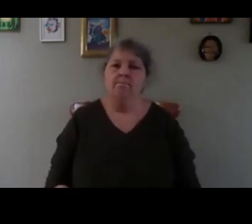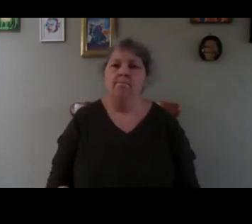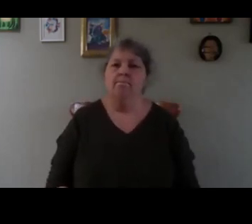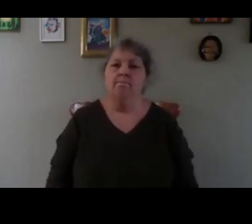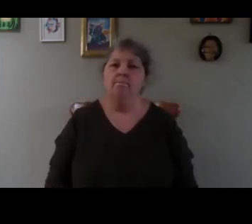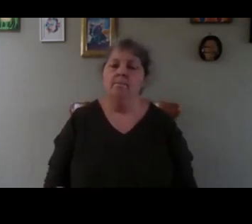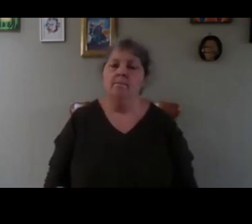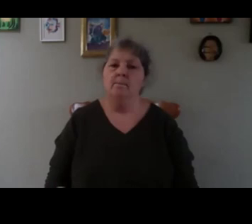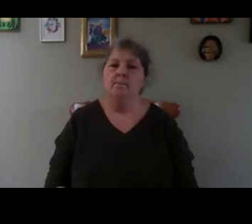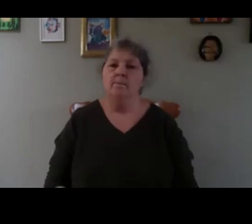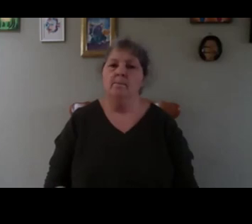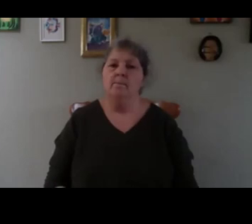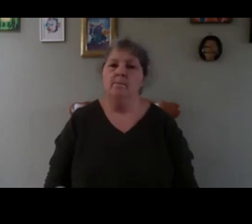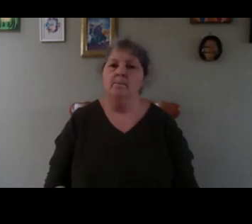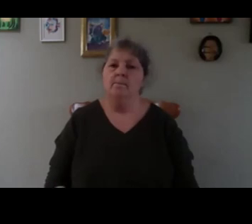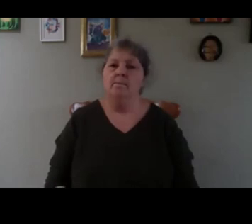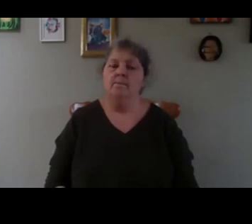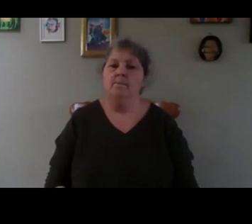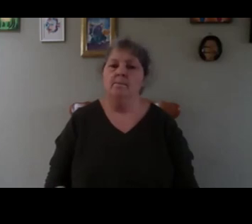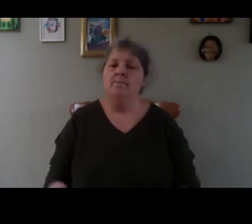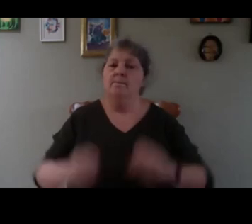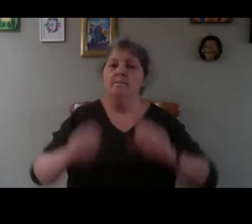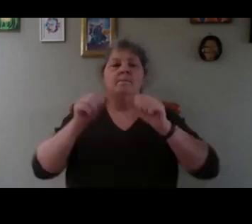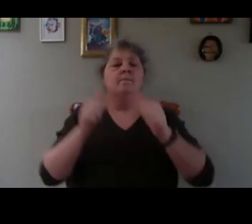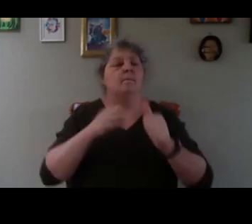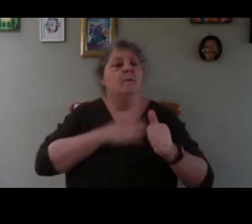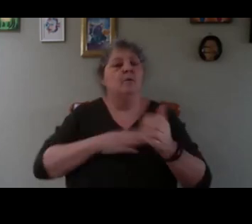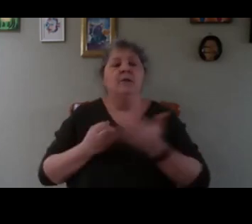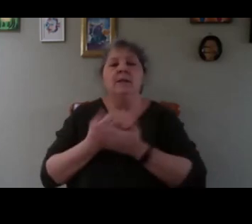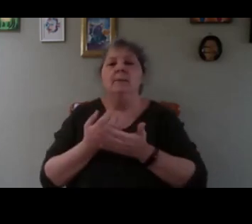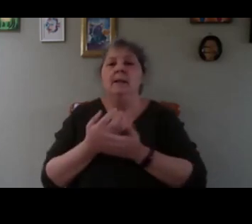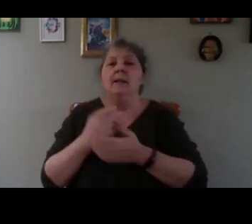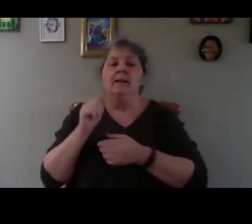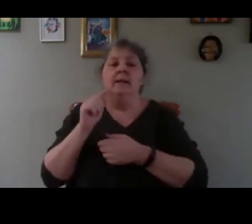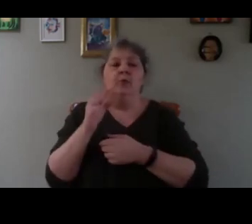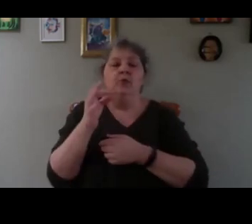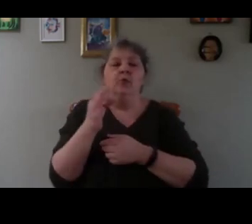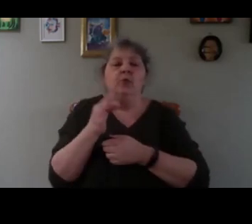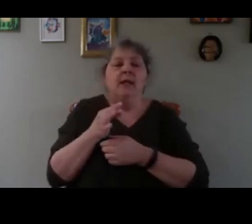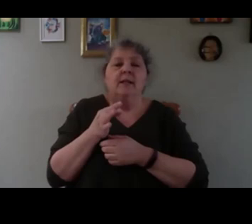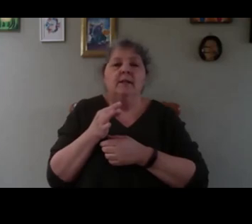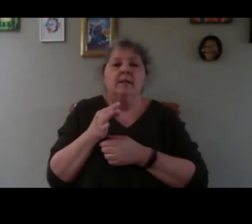this one okay I just explaining that to get the